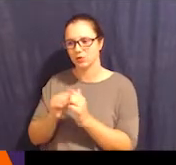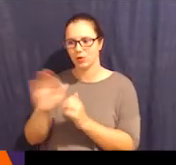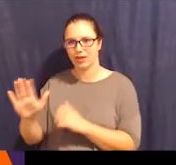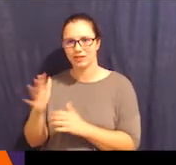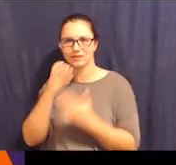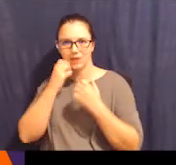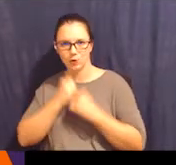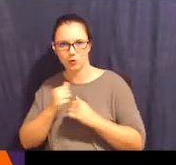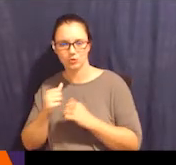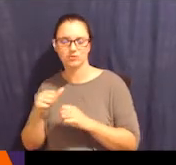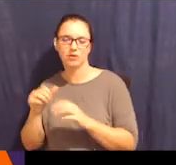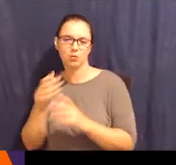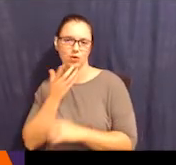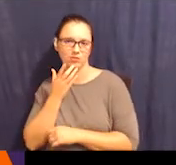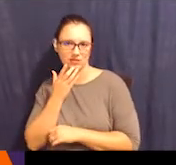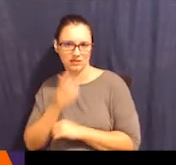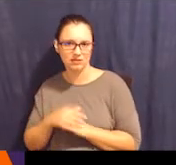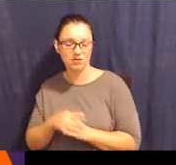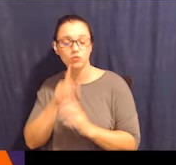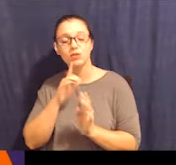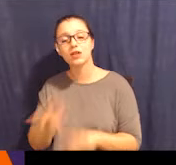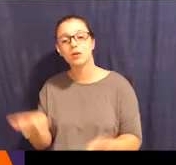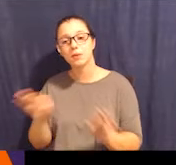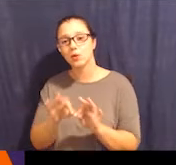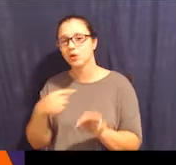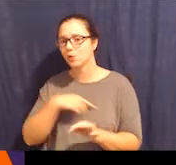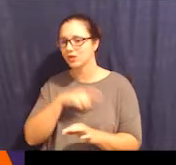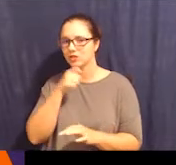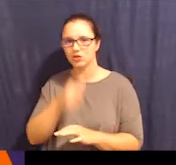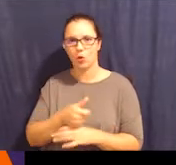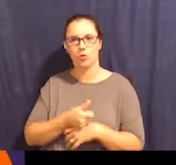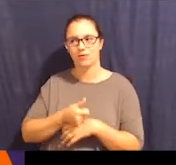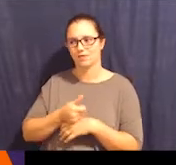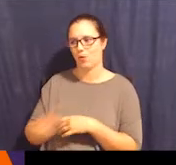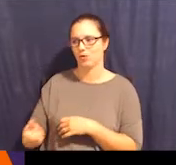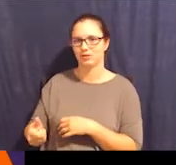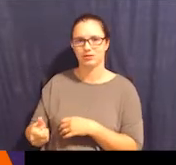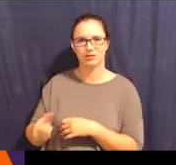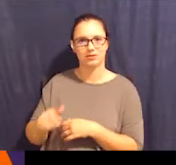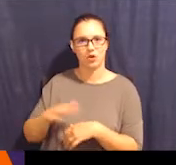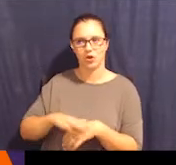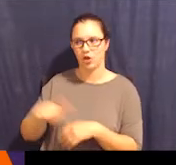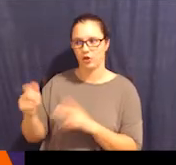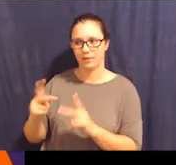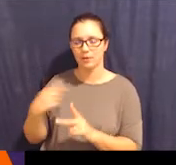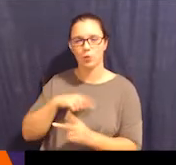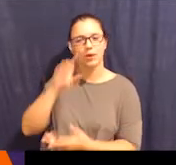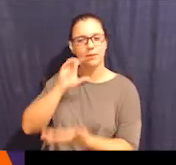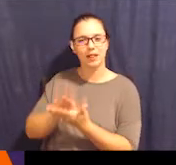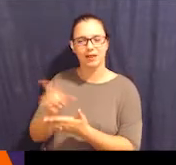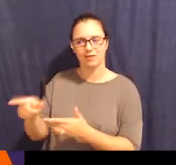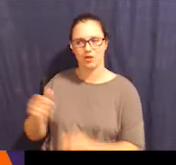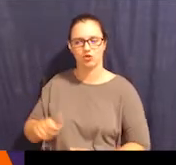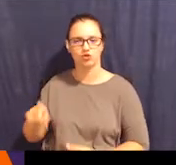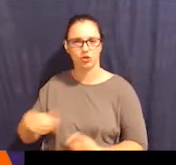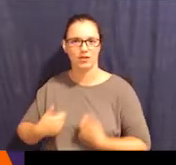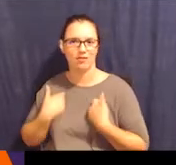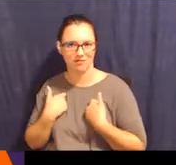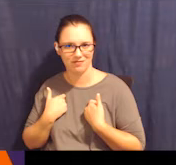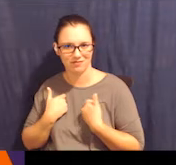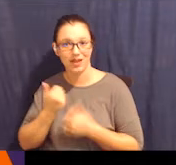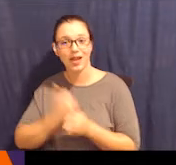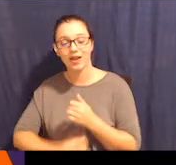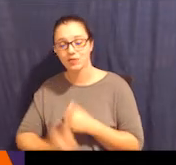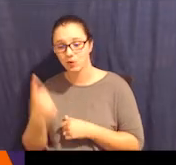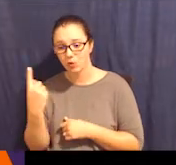person's values and preferences. So it's really important that we don't impose on other people how we believe that they should live.